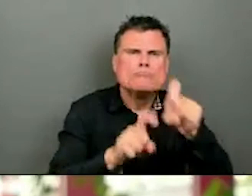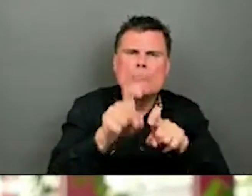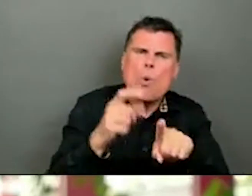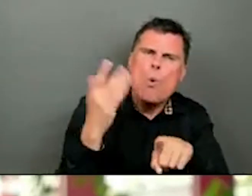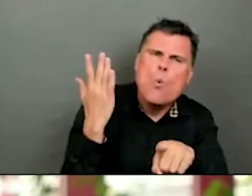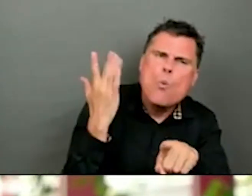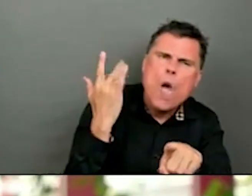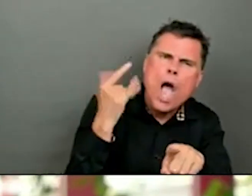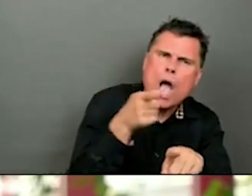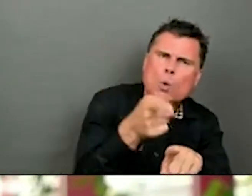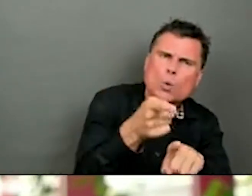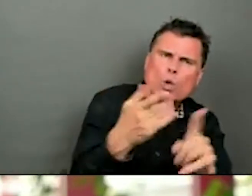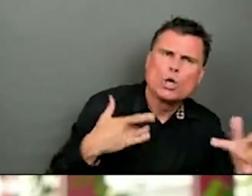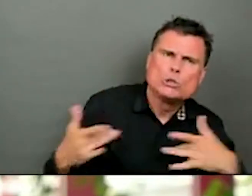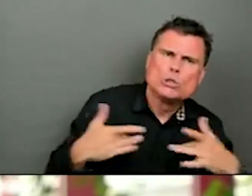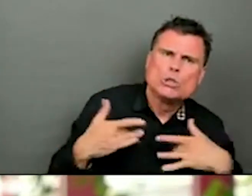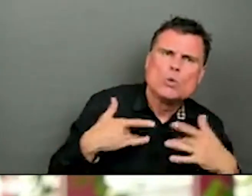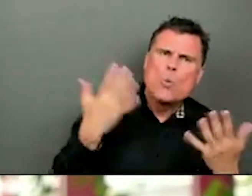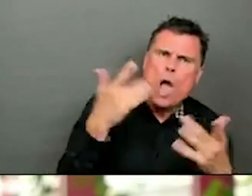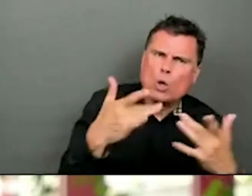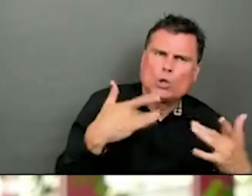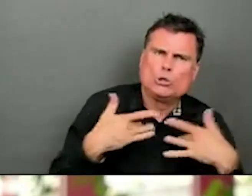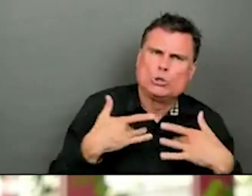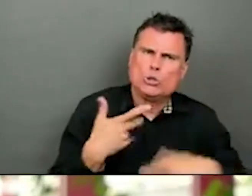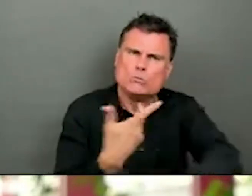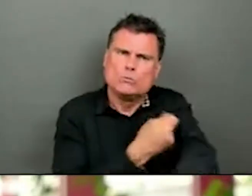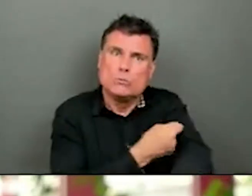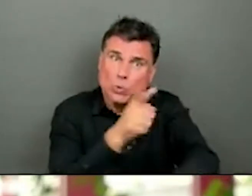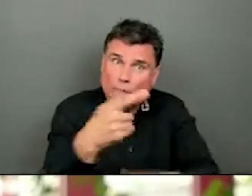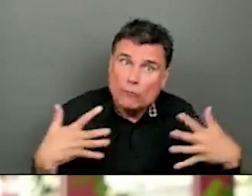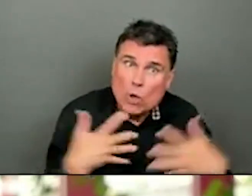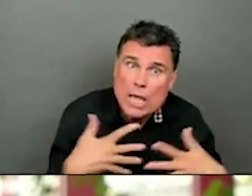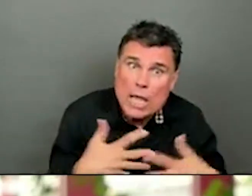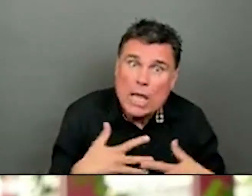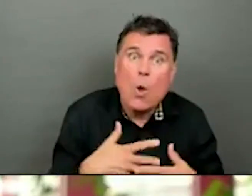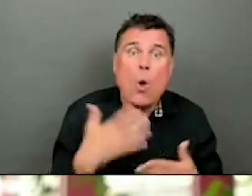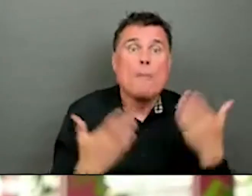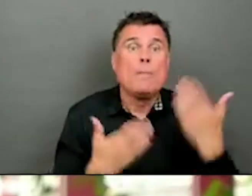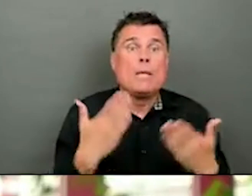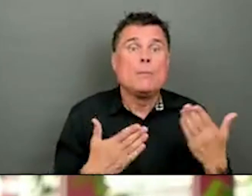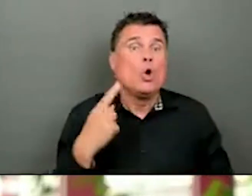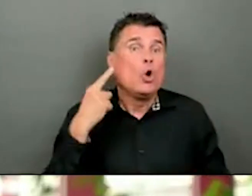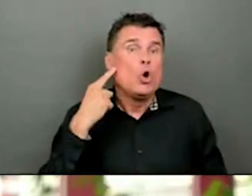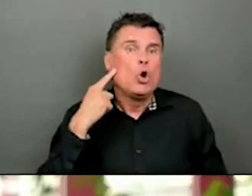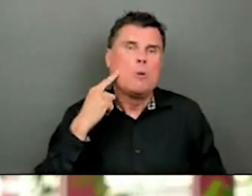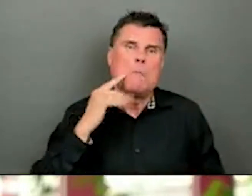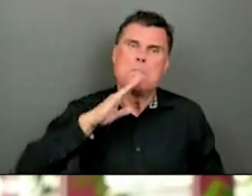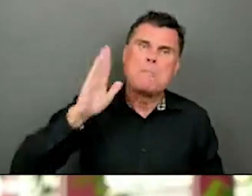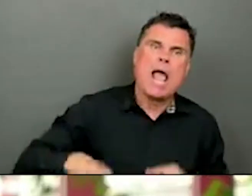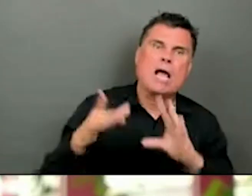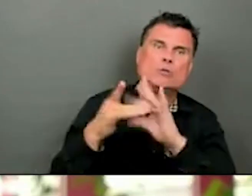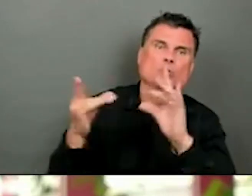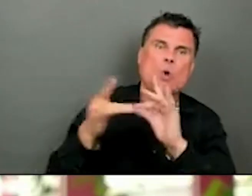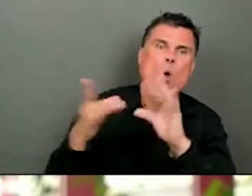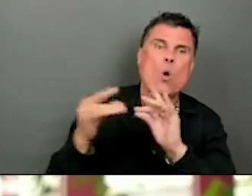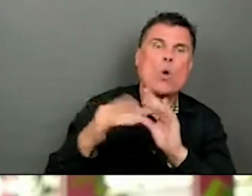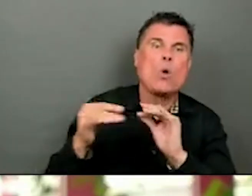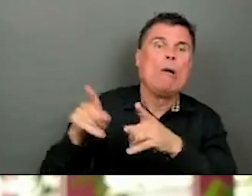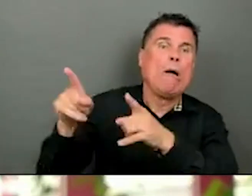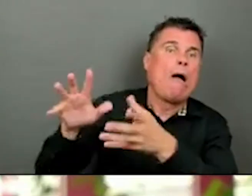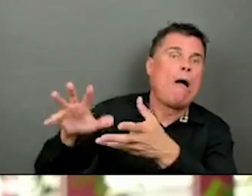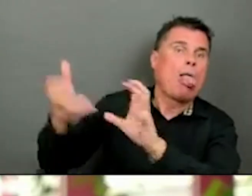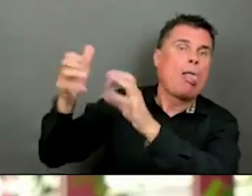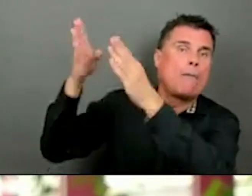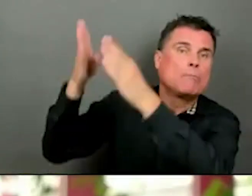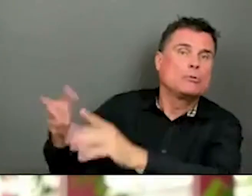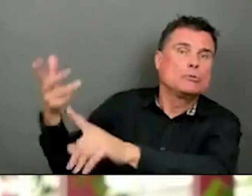technology, it could be that they've heard of somebody having a bad reaction, they could be they're worried because they've had a reaction to a vaccine in